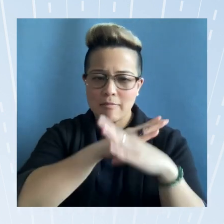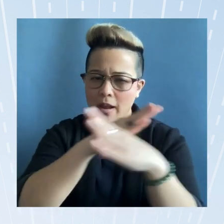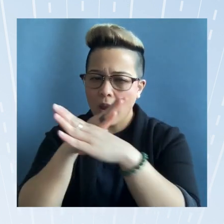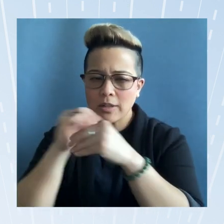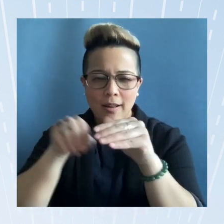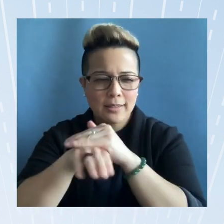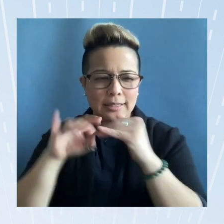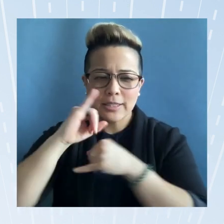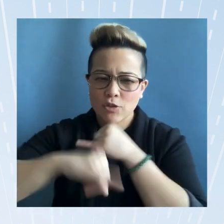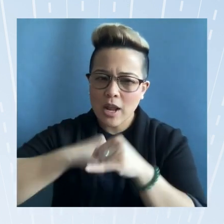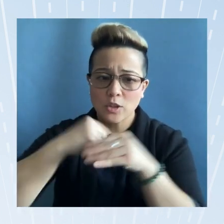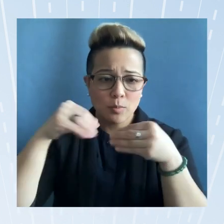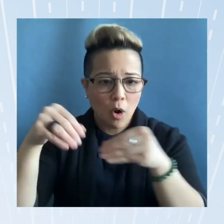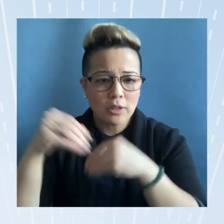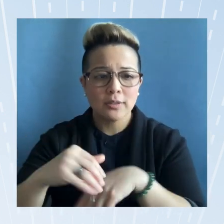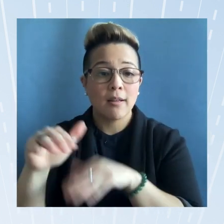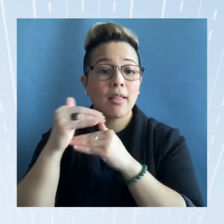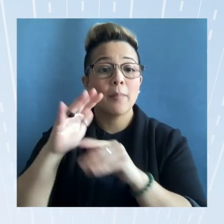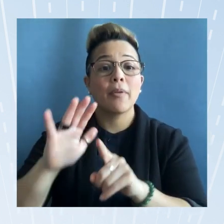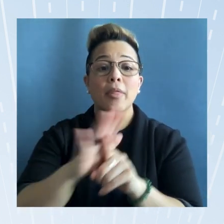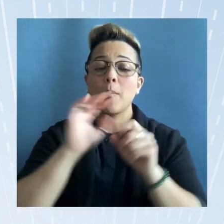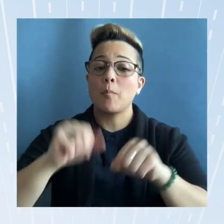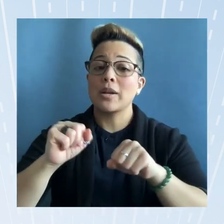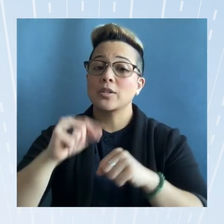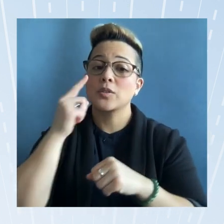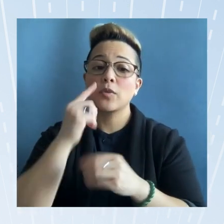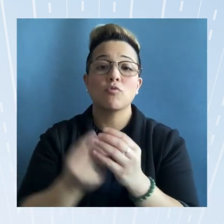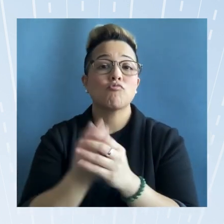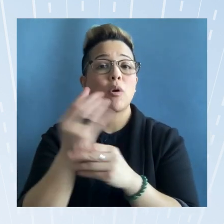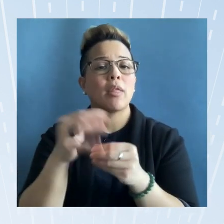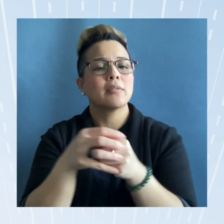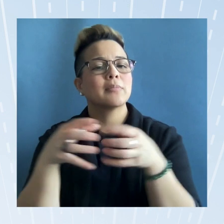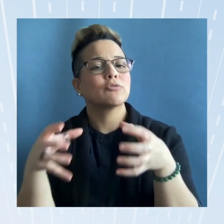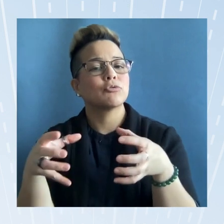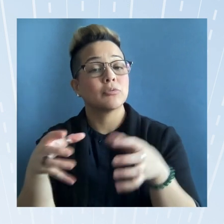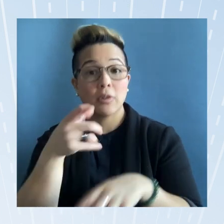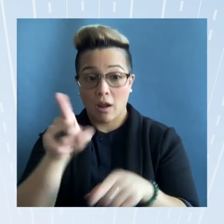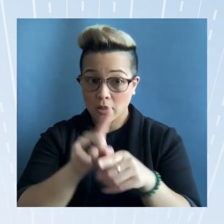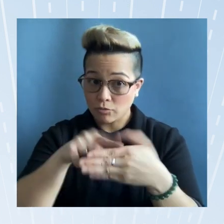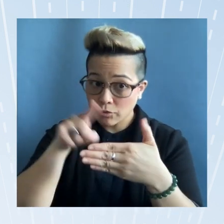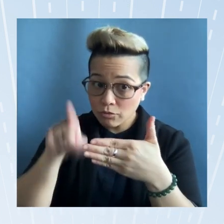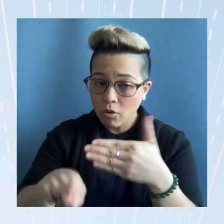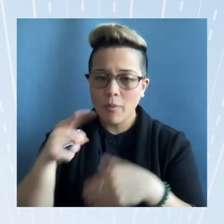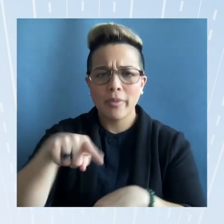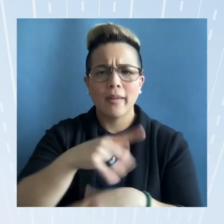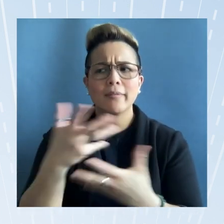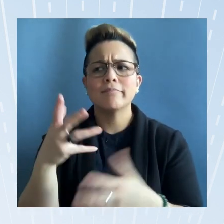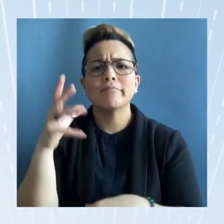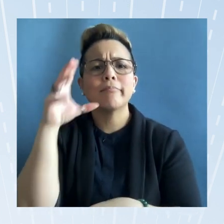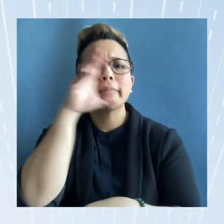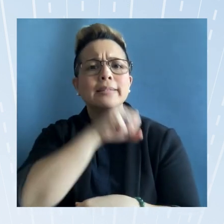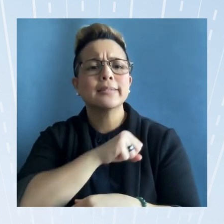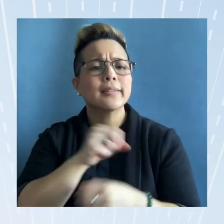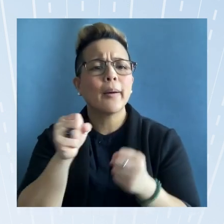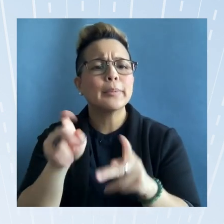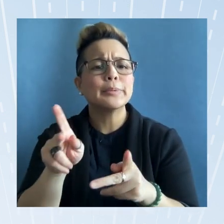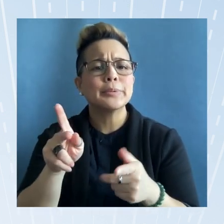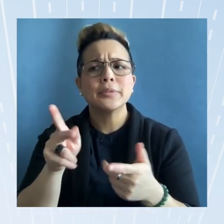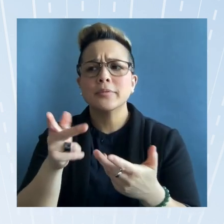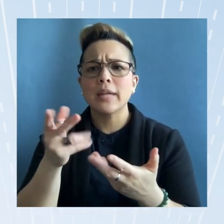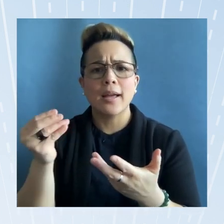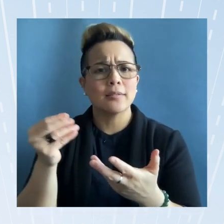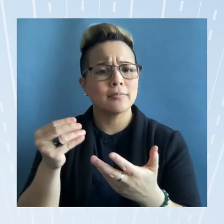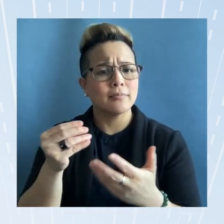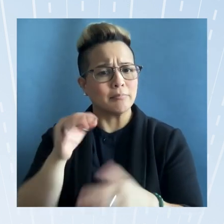limiting their potential for growth and expansion as a result they miss out on the opportunities and